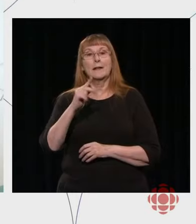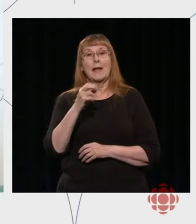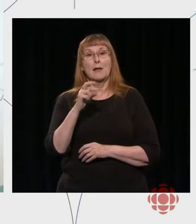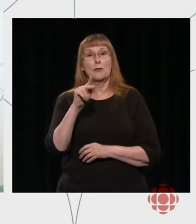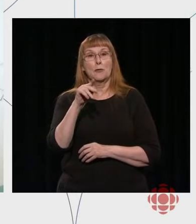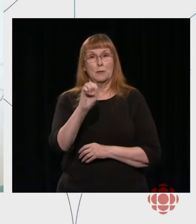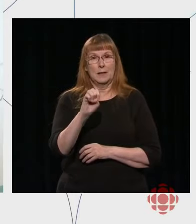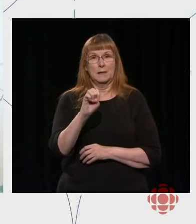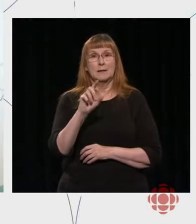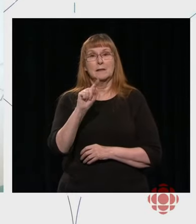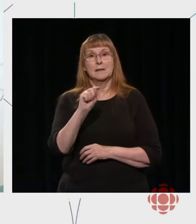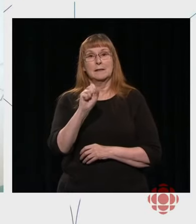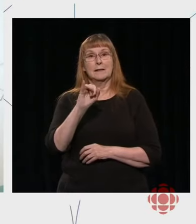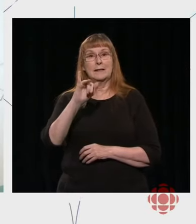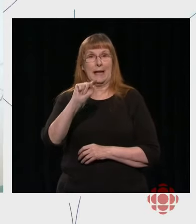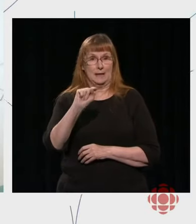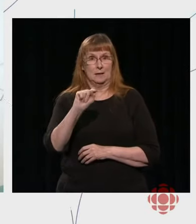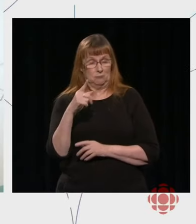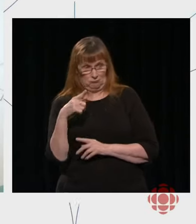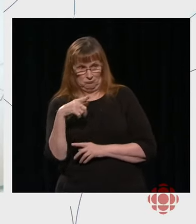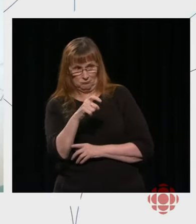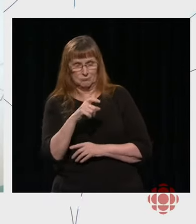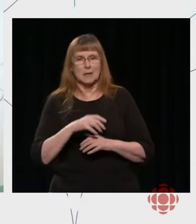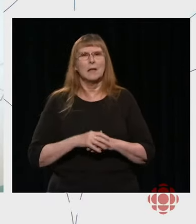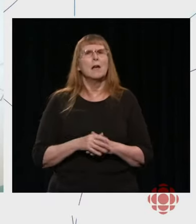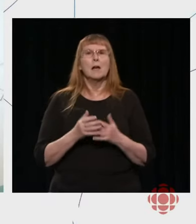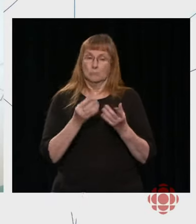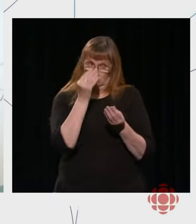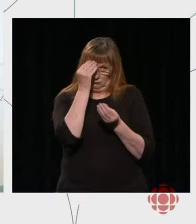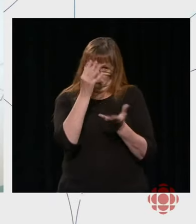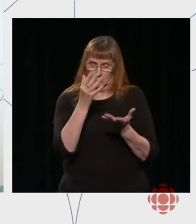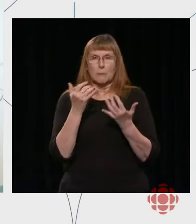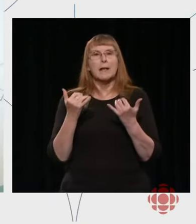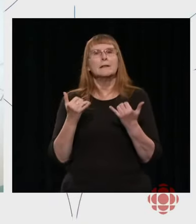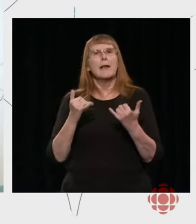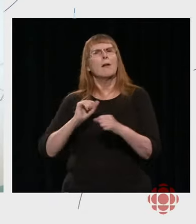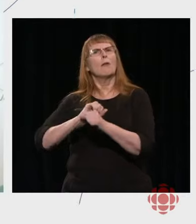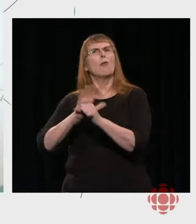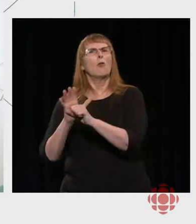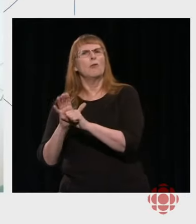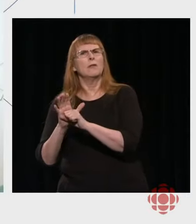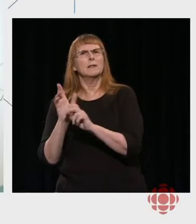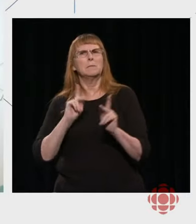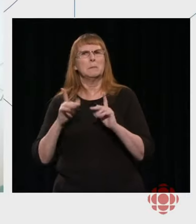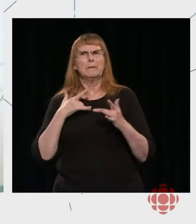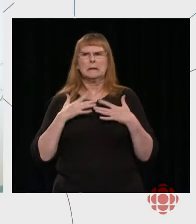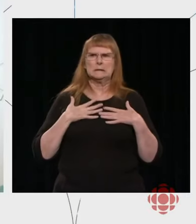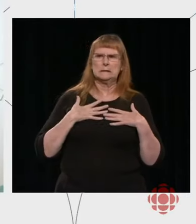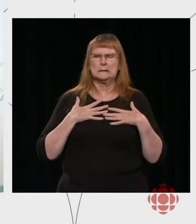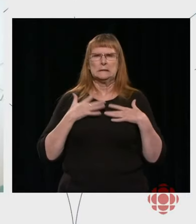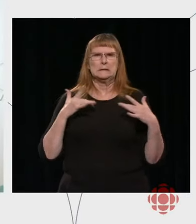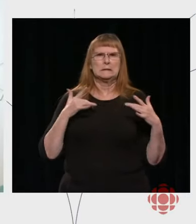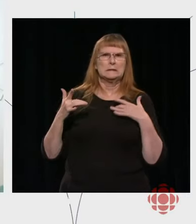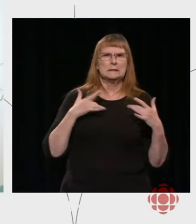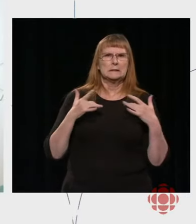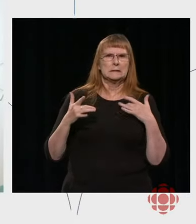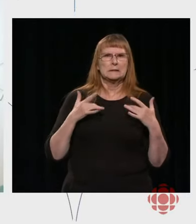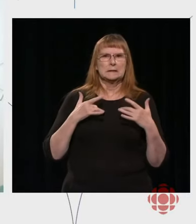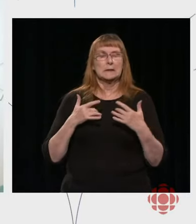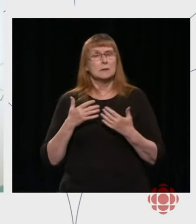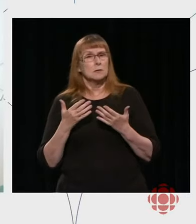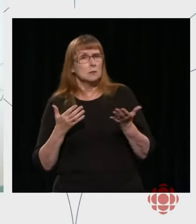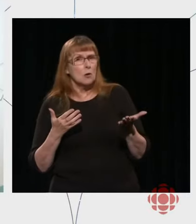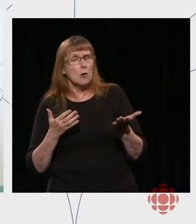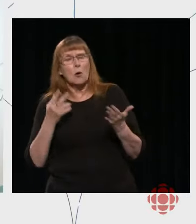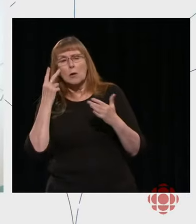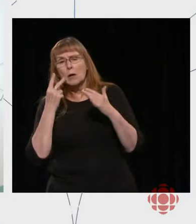Catherine, there's a lot of uncertainty in the country right now around COVID-19. What do you see as the